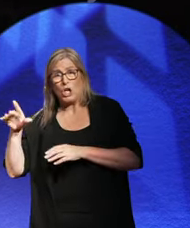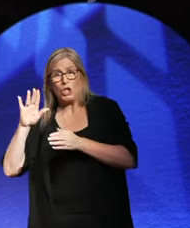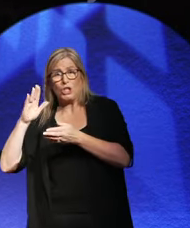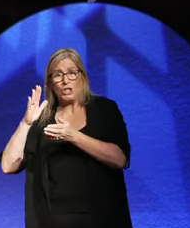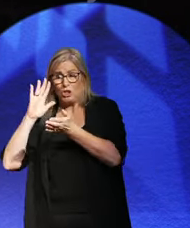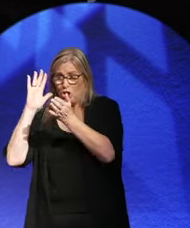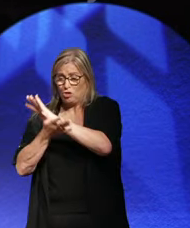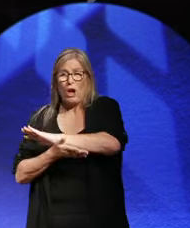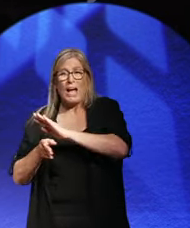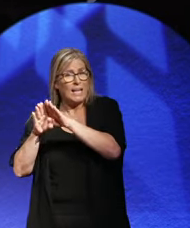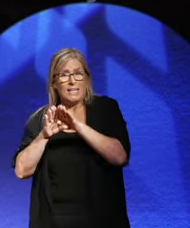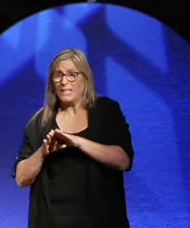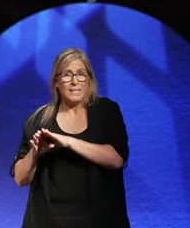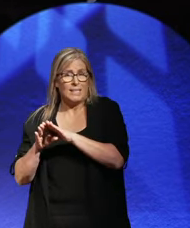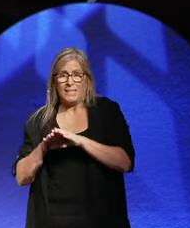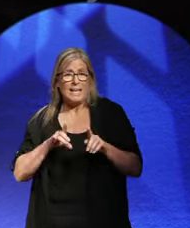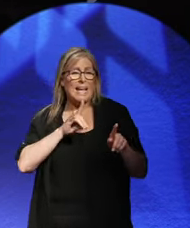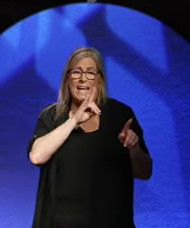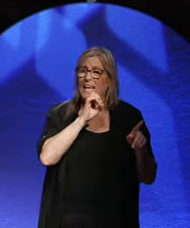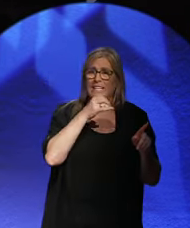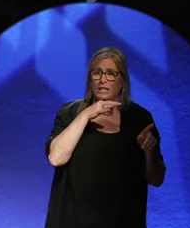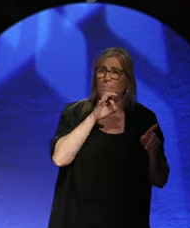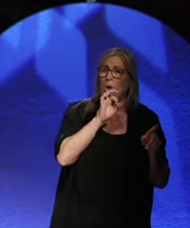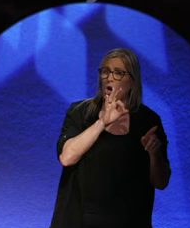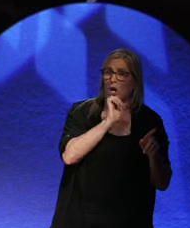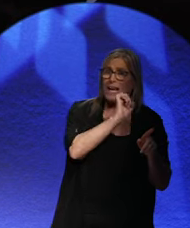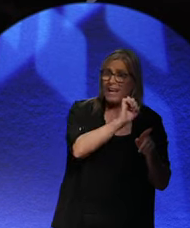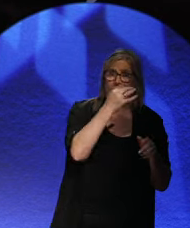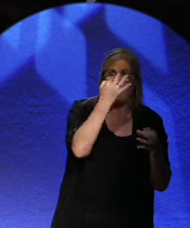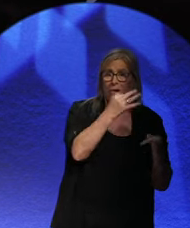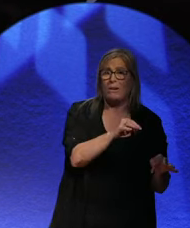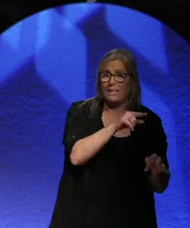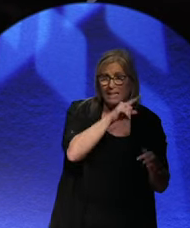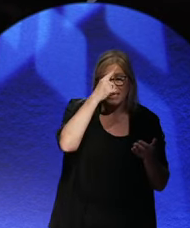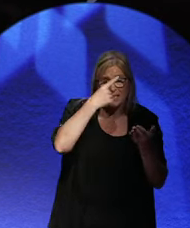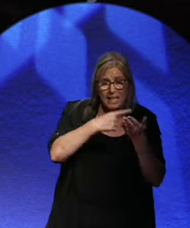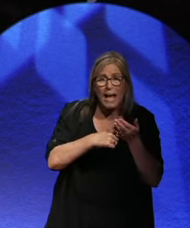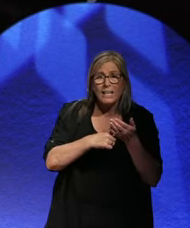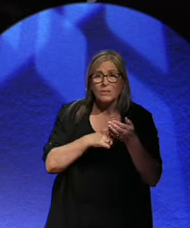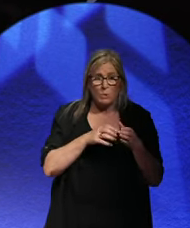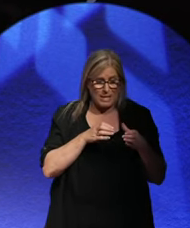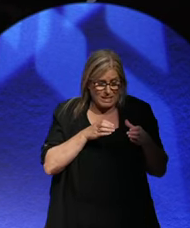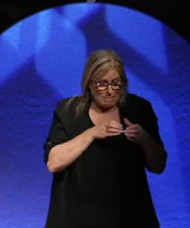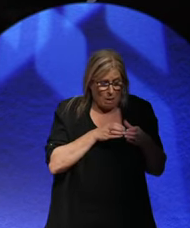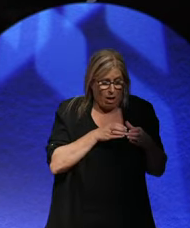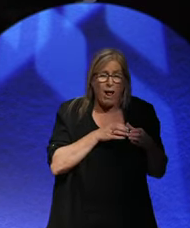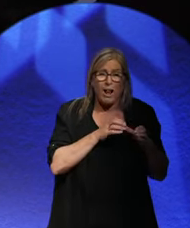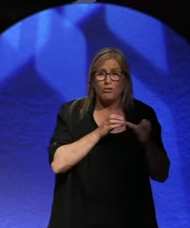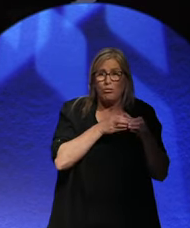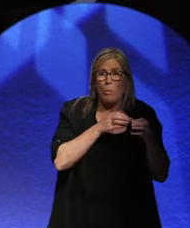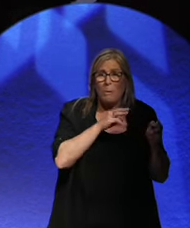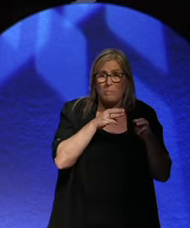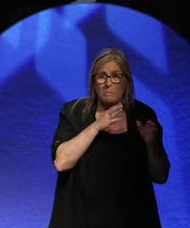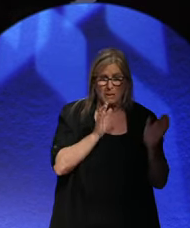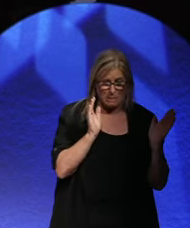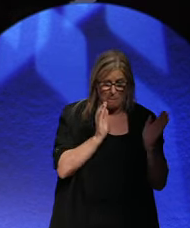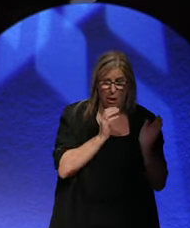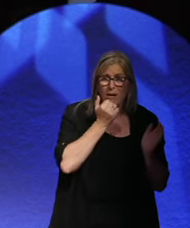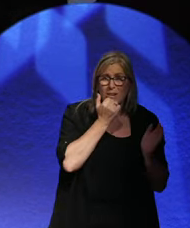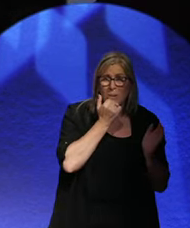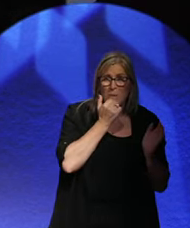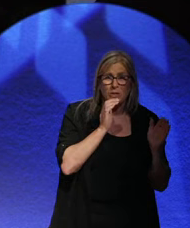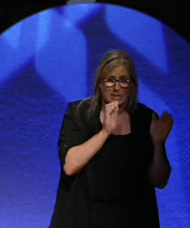Paul von Hindenburg destroys democracy. He decides with a small group of people. It's amazing how a small group of